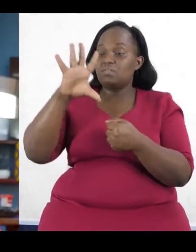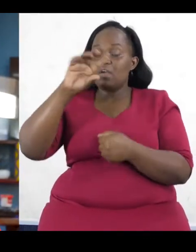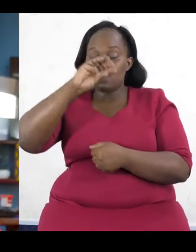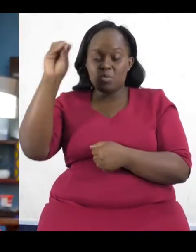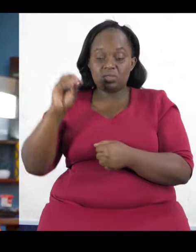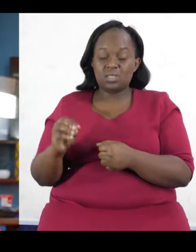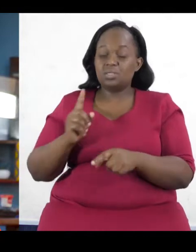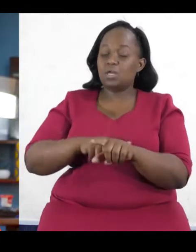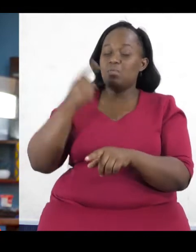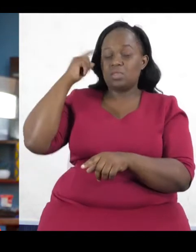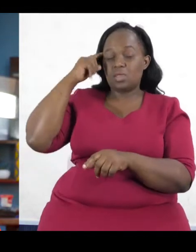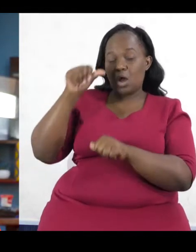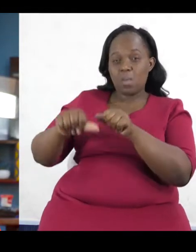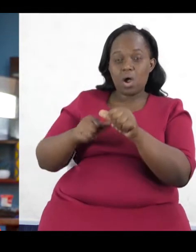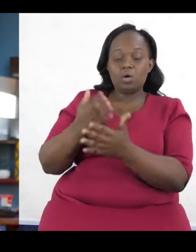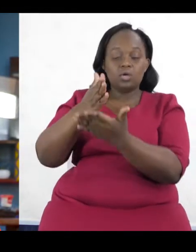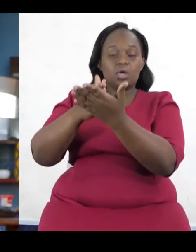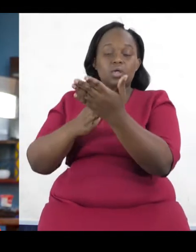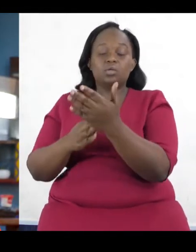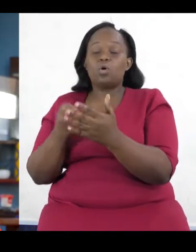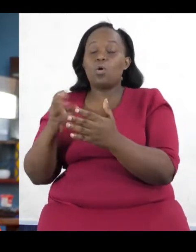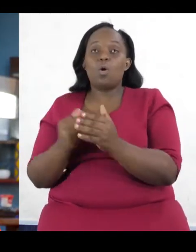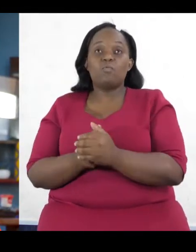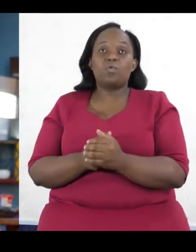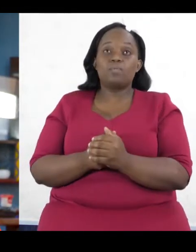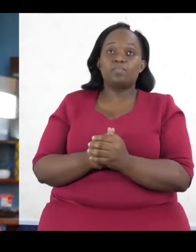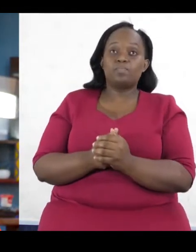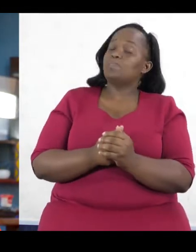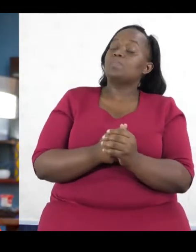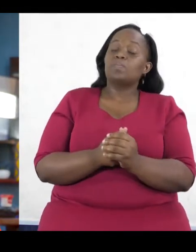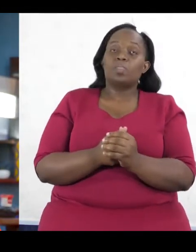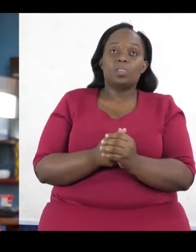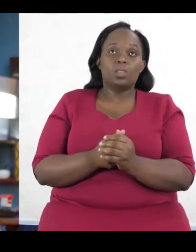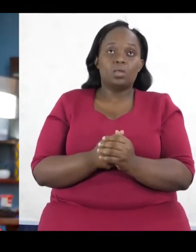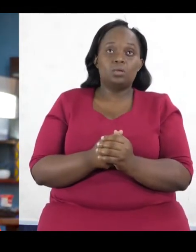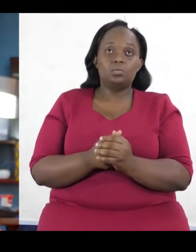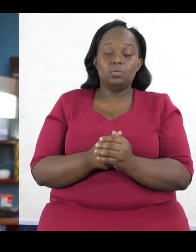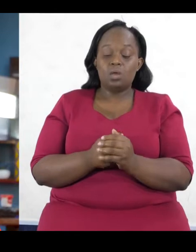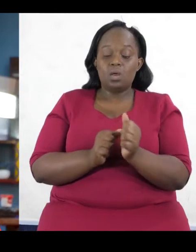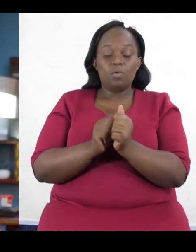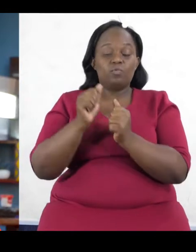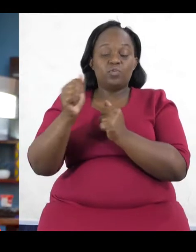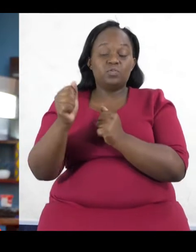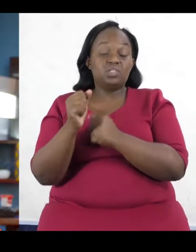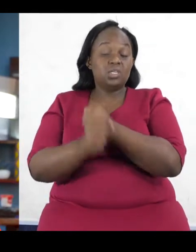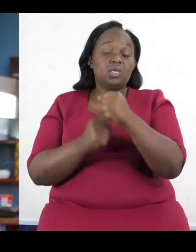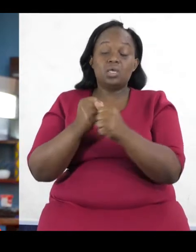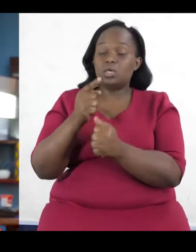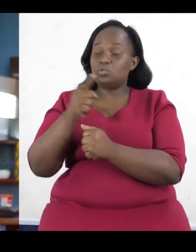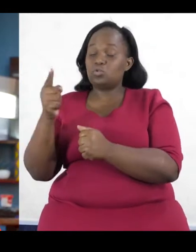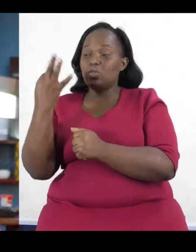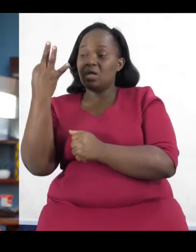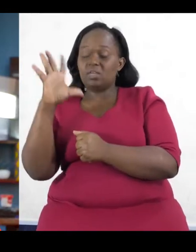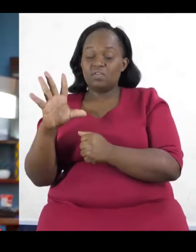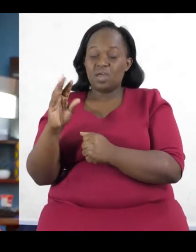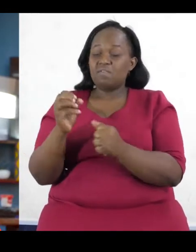And when you think about the category of people aged between 15 and 35, it's